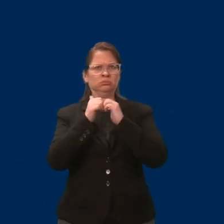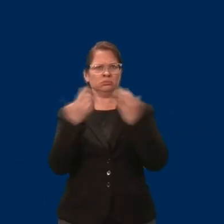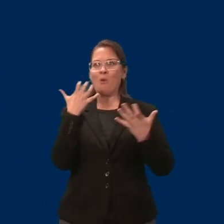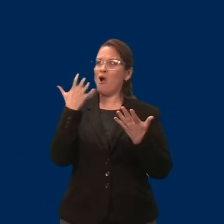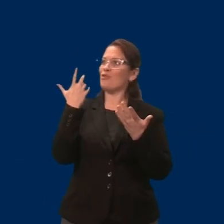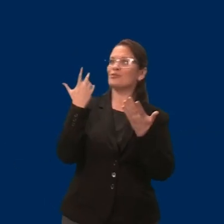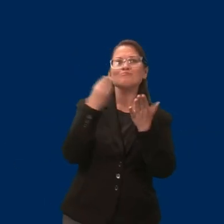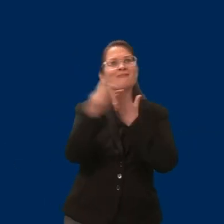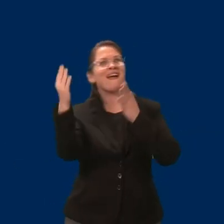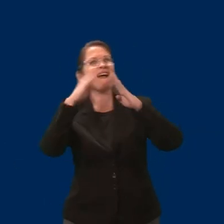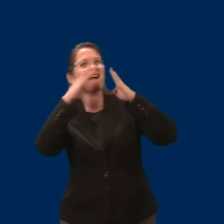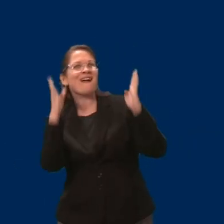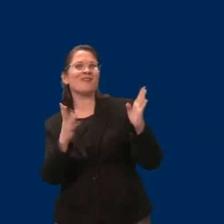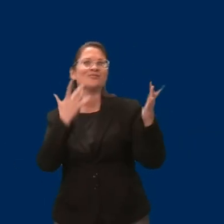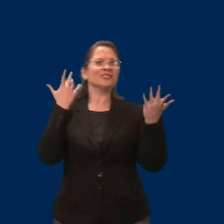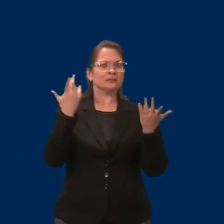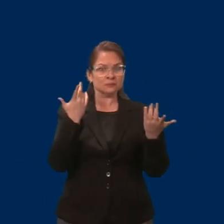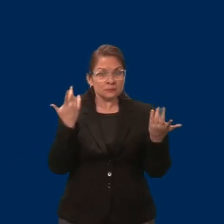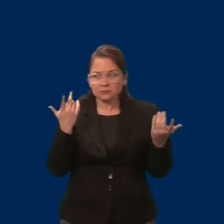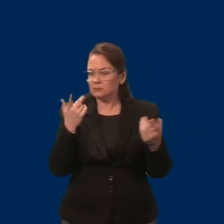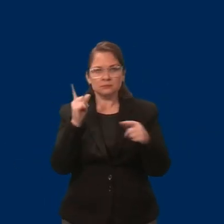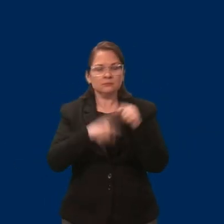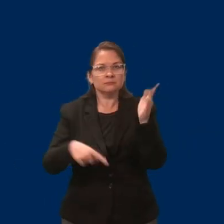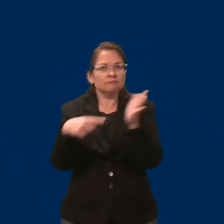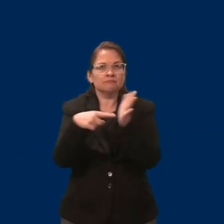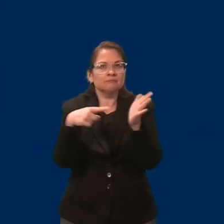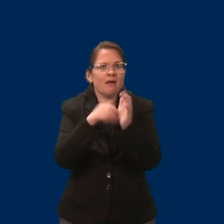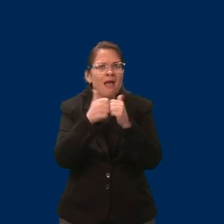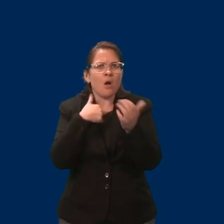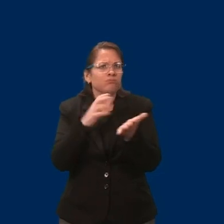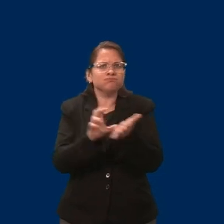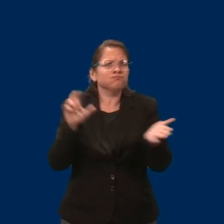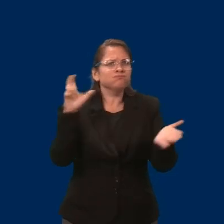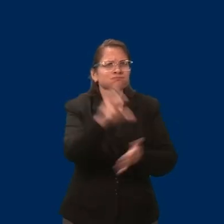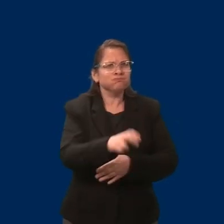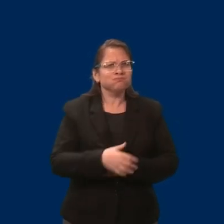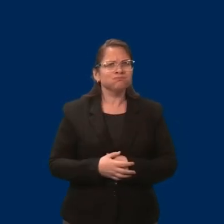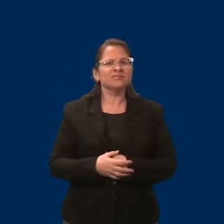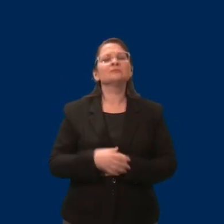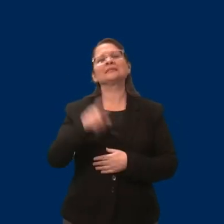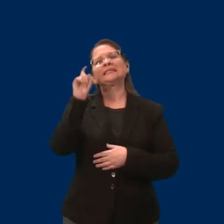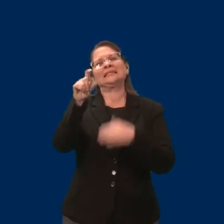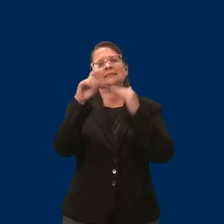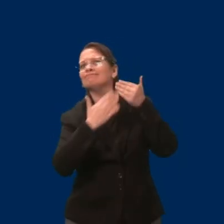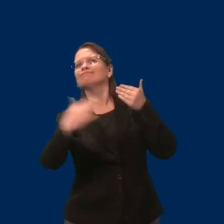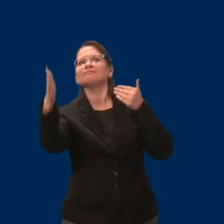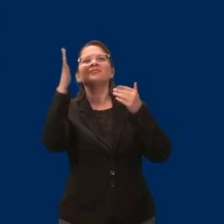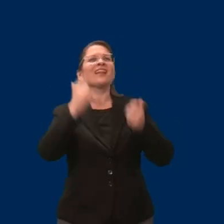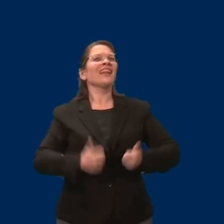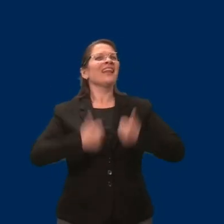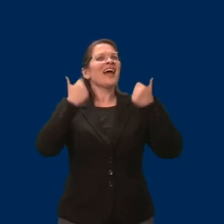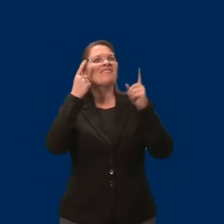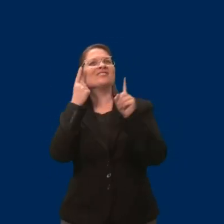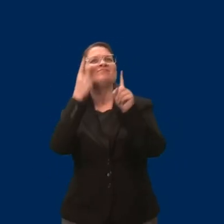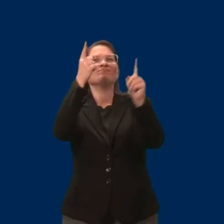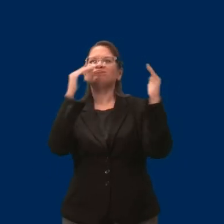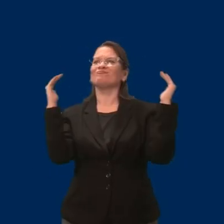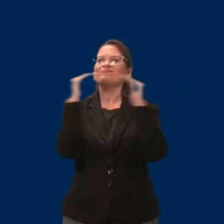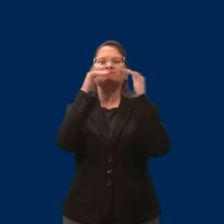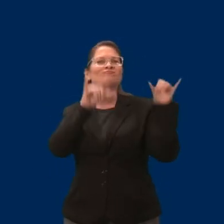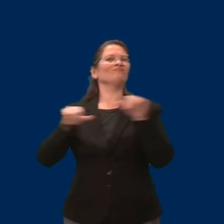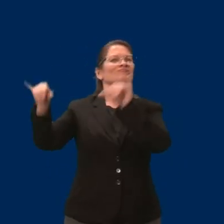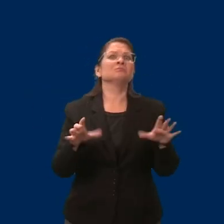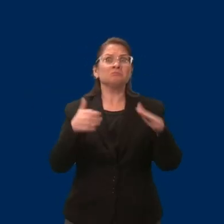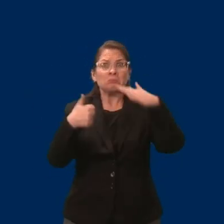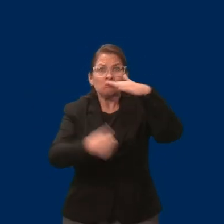it's about building stability and equal opportunity to get us to the starting line and getting us out of the